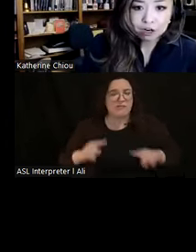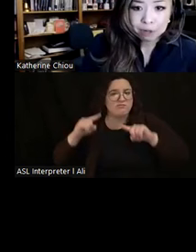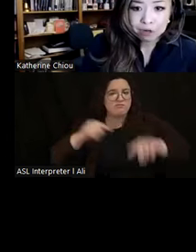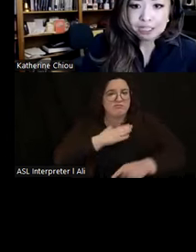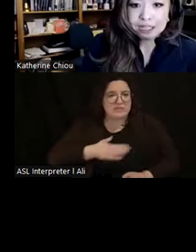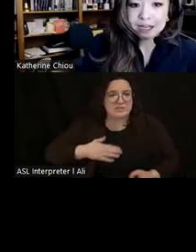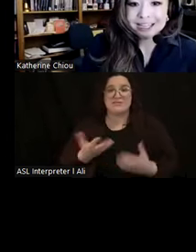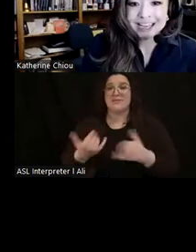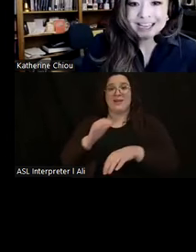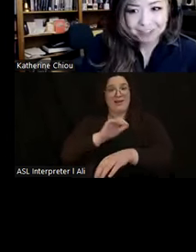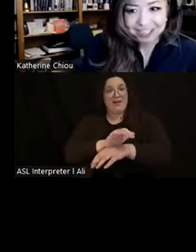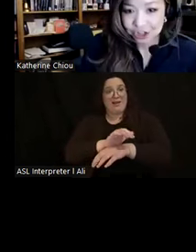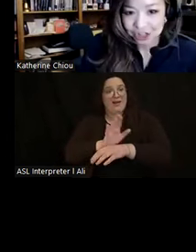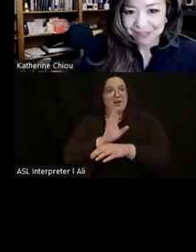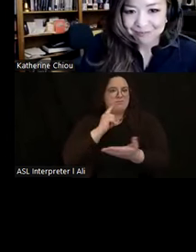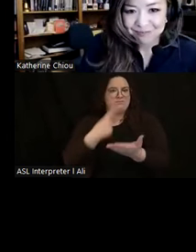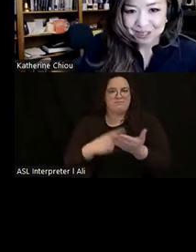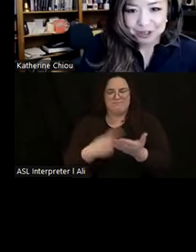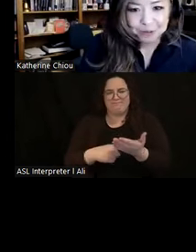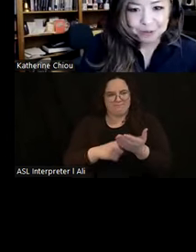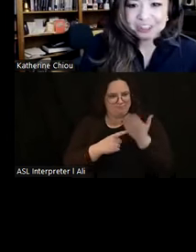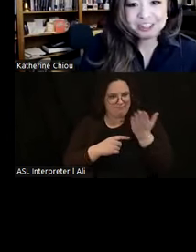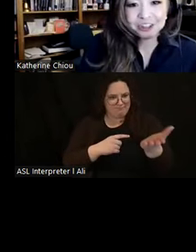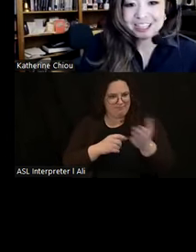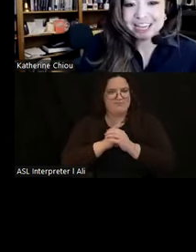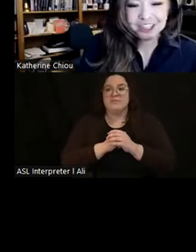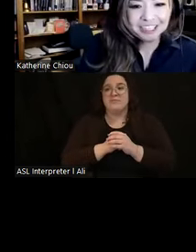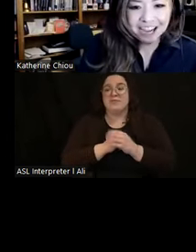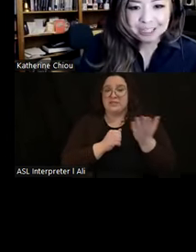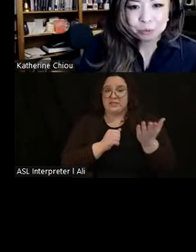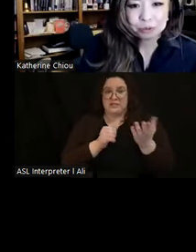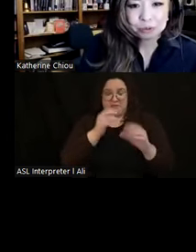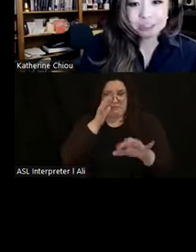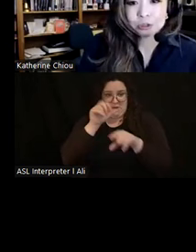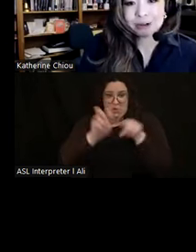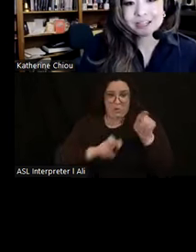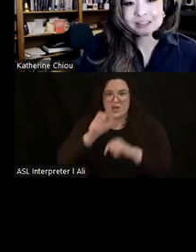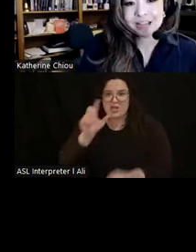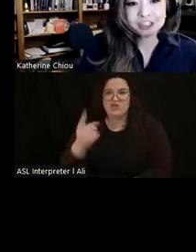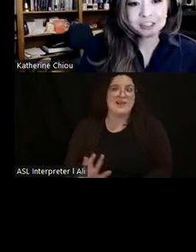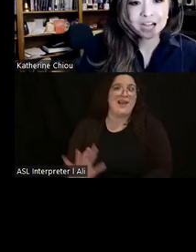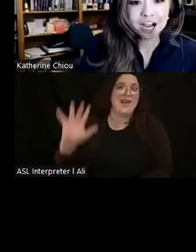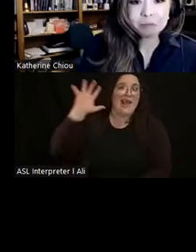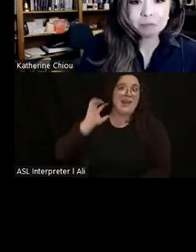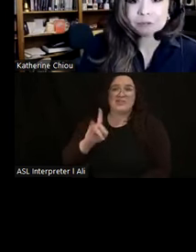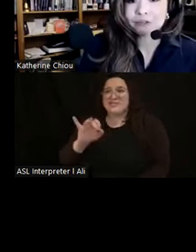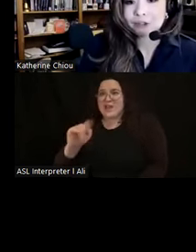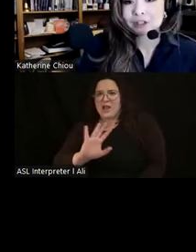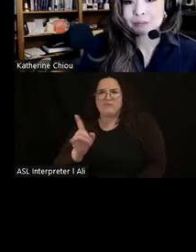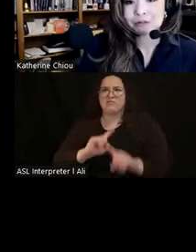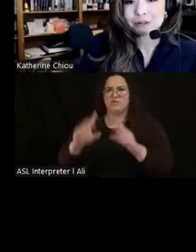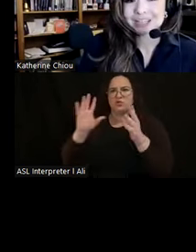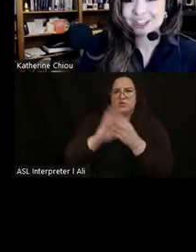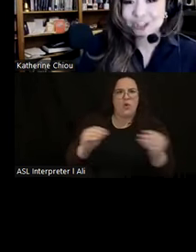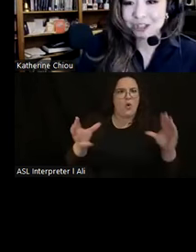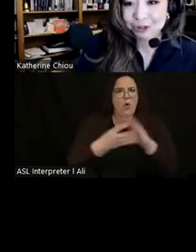are embarking on a captivating journey. We're not just unearthing ancient diets. We're reading stories etched into time through the foods